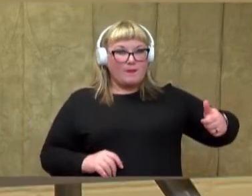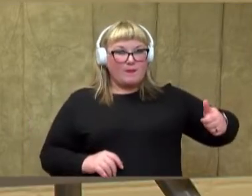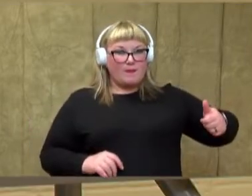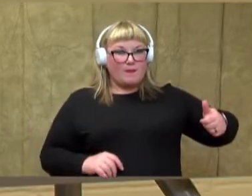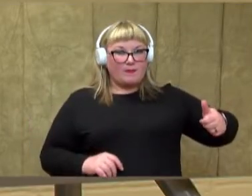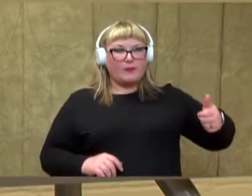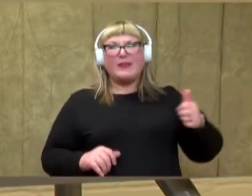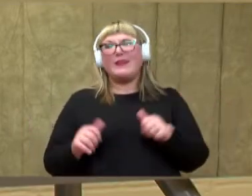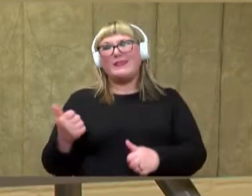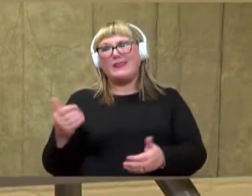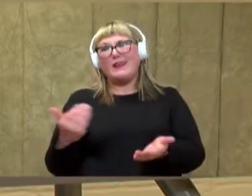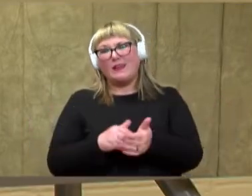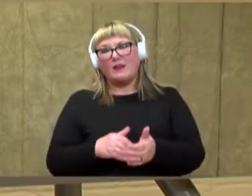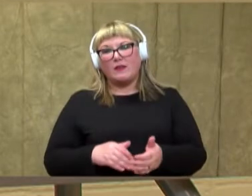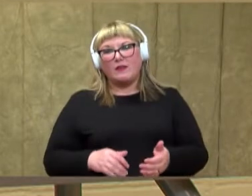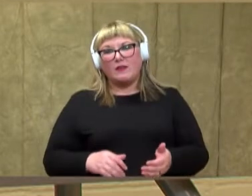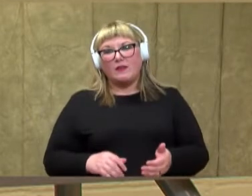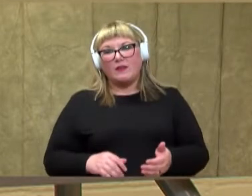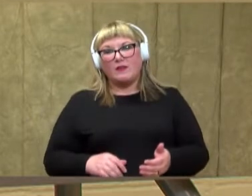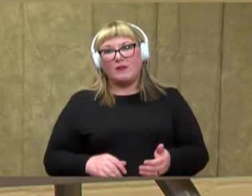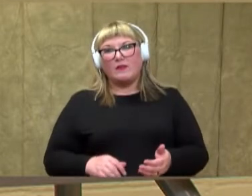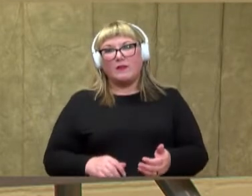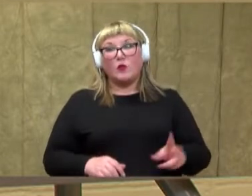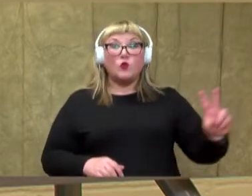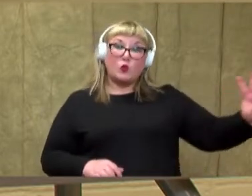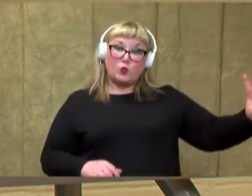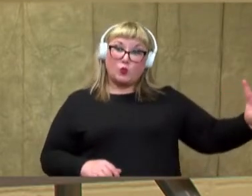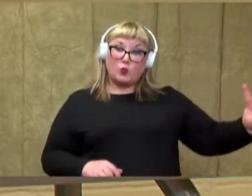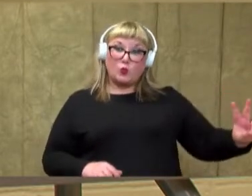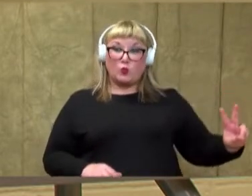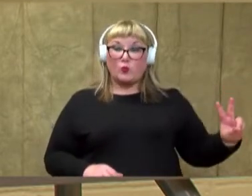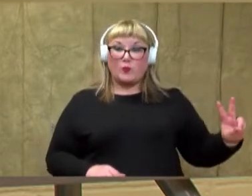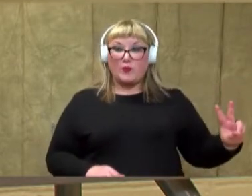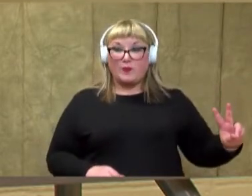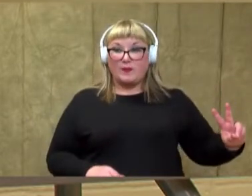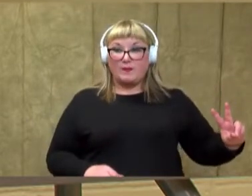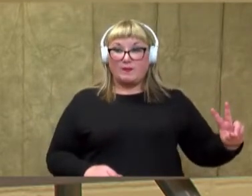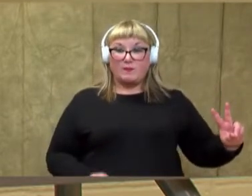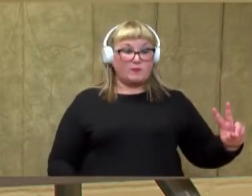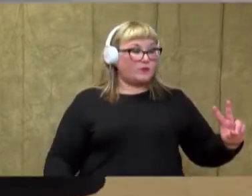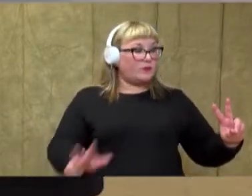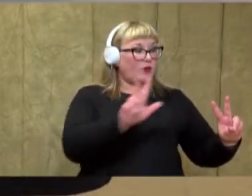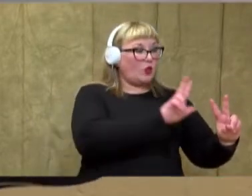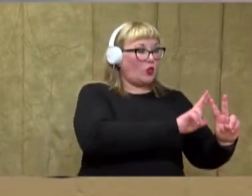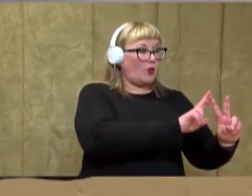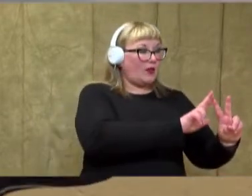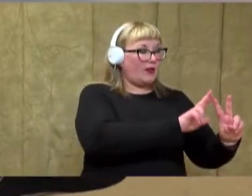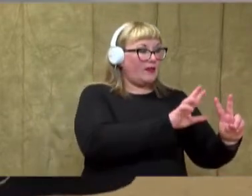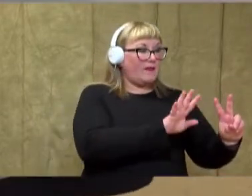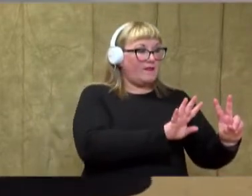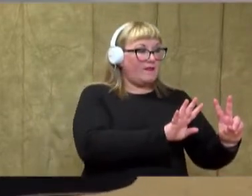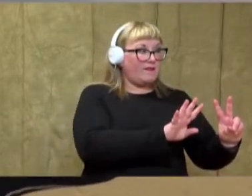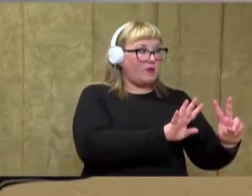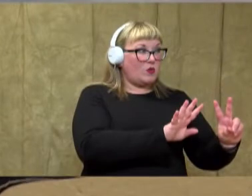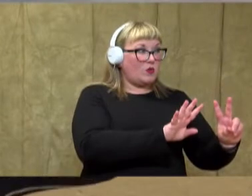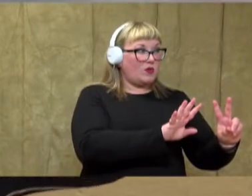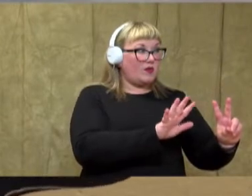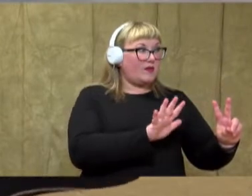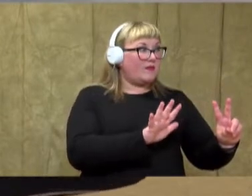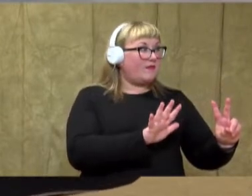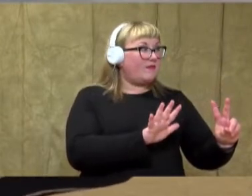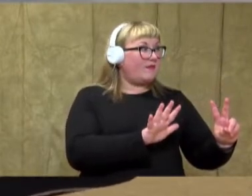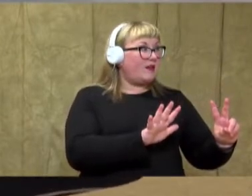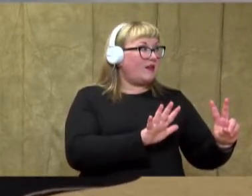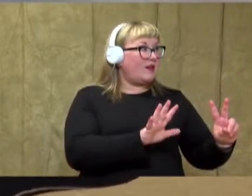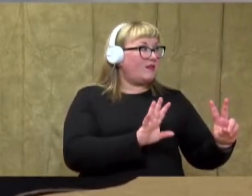Ah, 10 again. Let's try another one. 2, 3, 4,